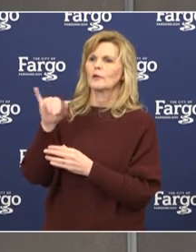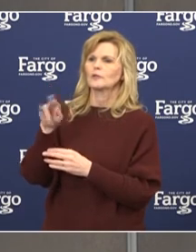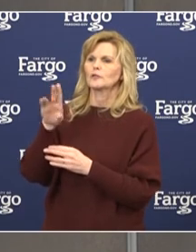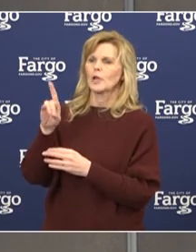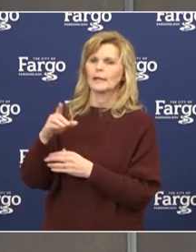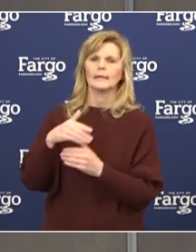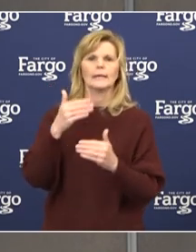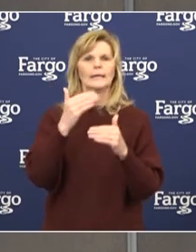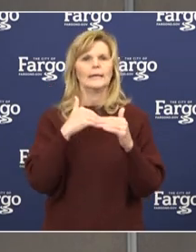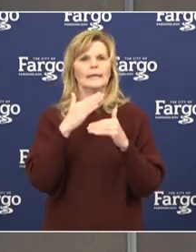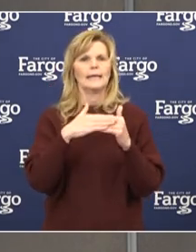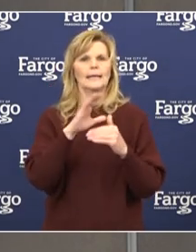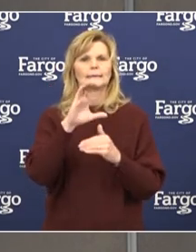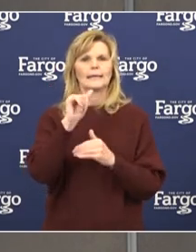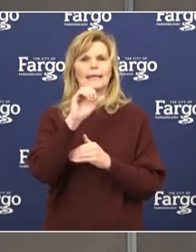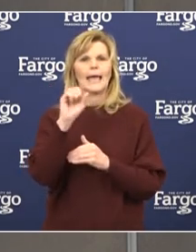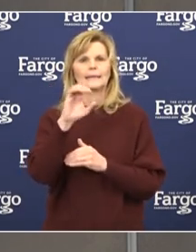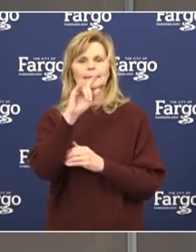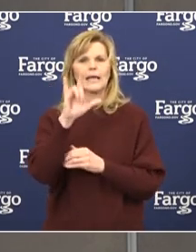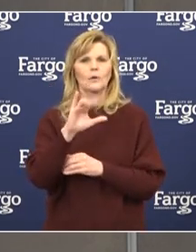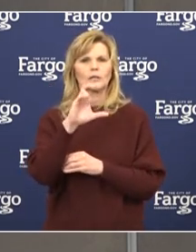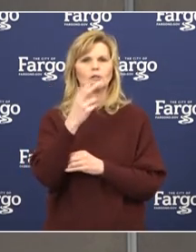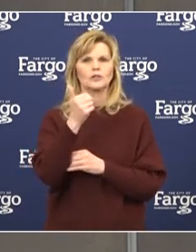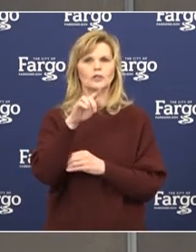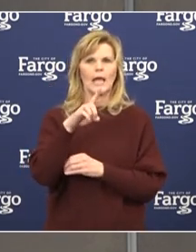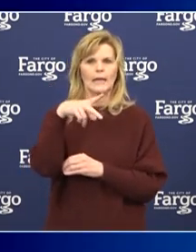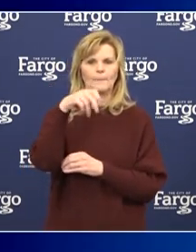County Chairman Chad Peterson.